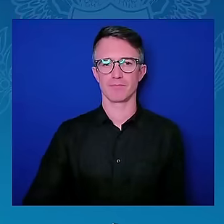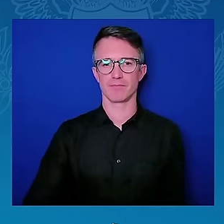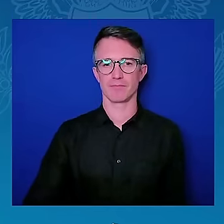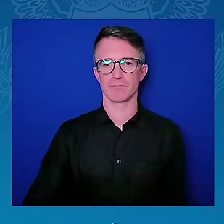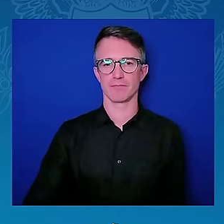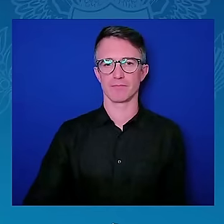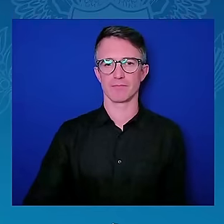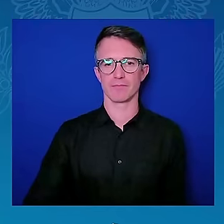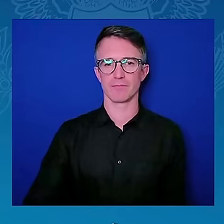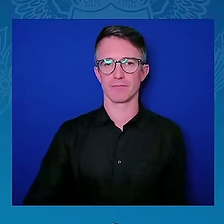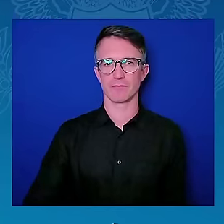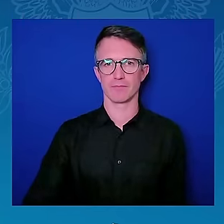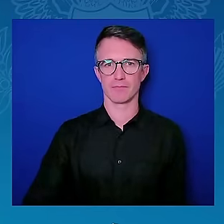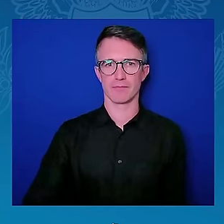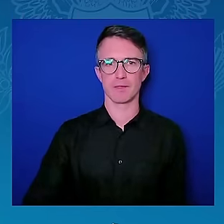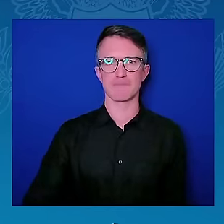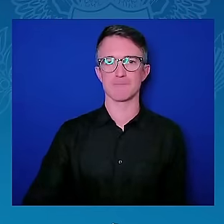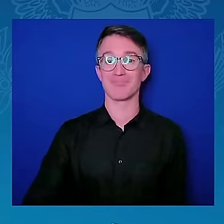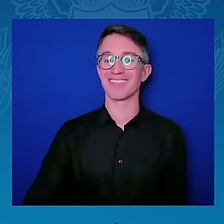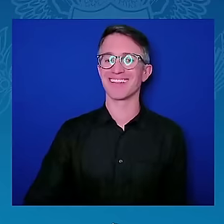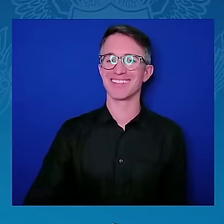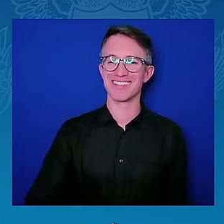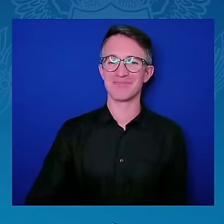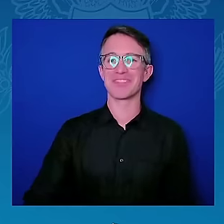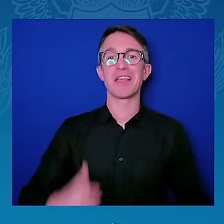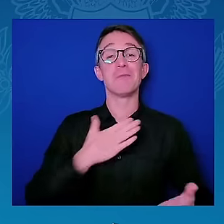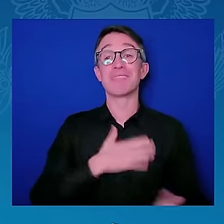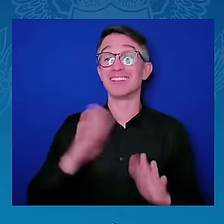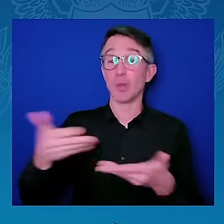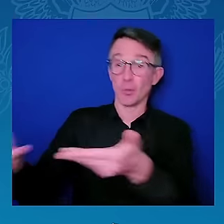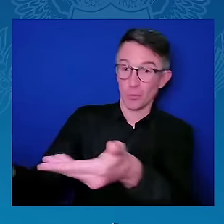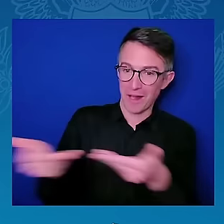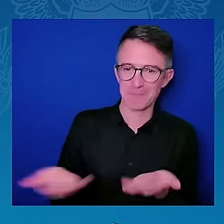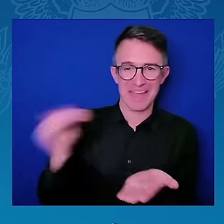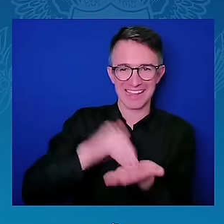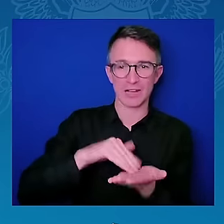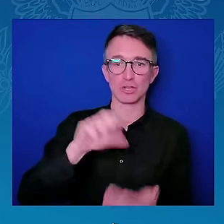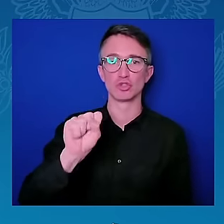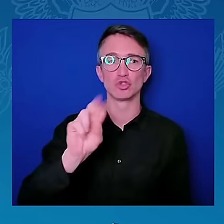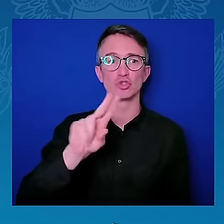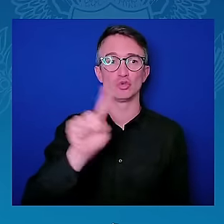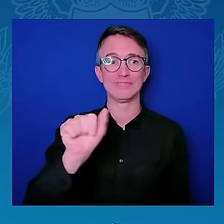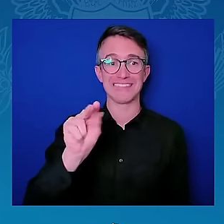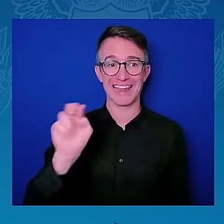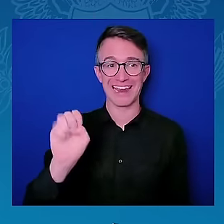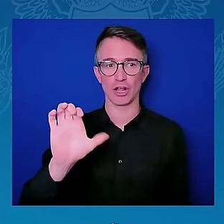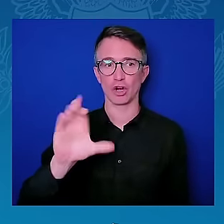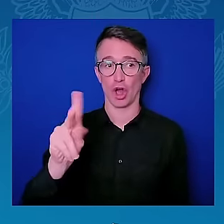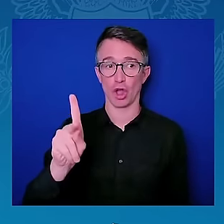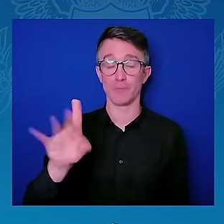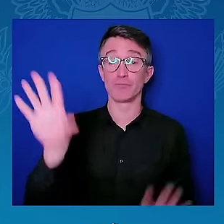Please welcome back Suzanne P. Clark, President and CEO of the U.S. Chamber of Commerce.